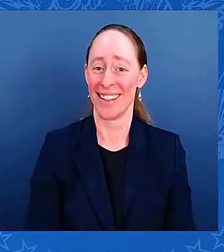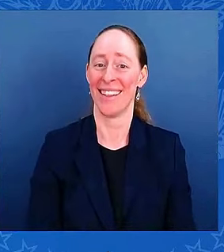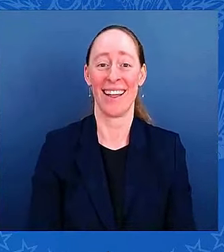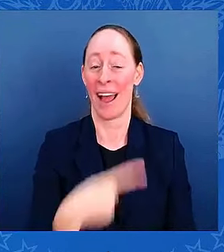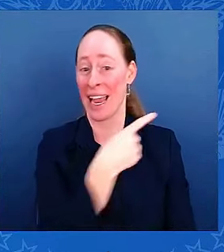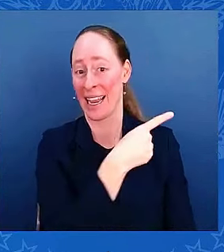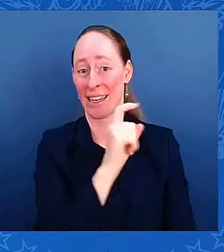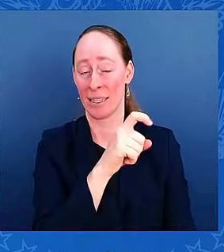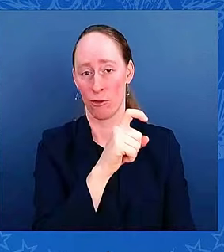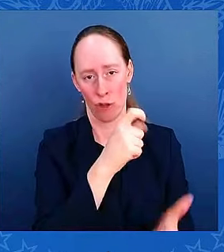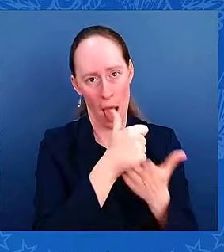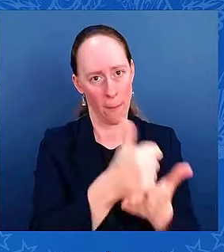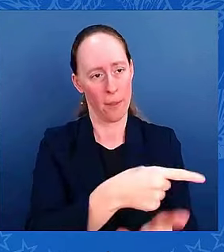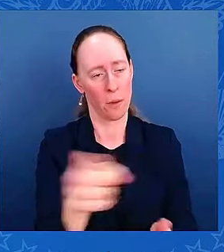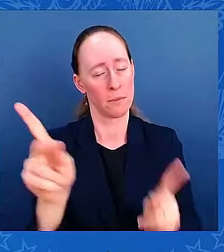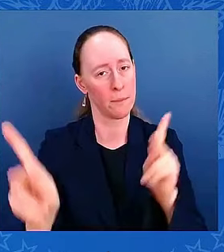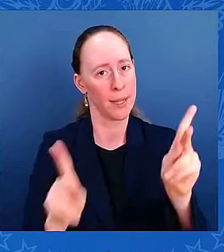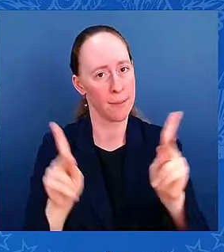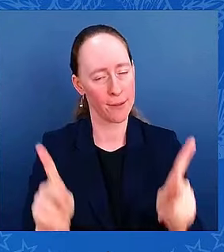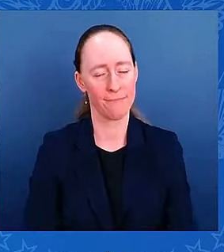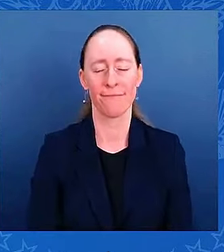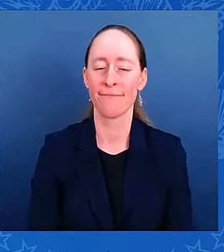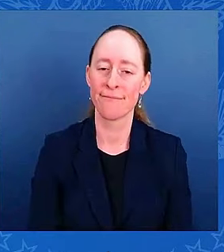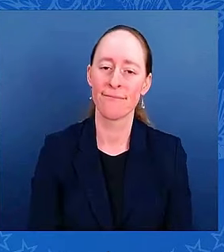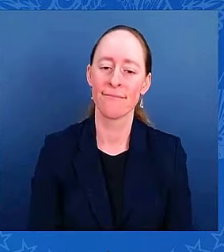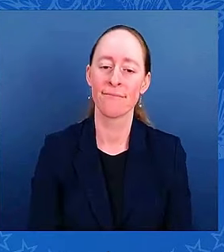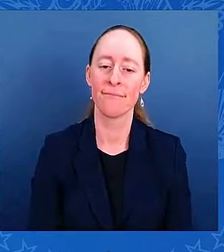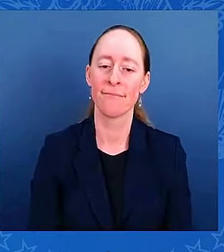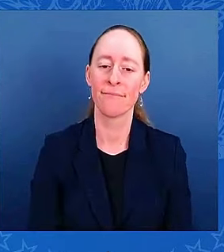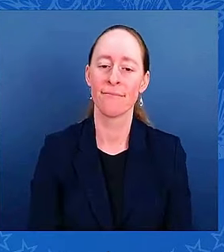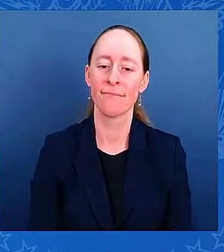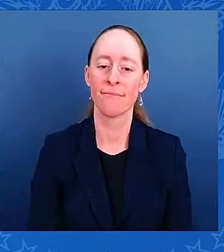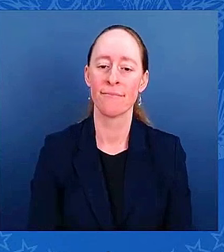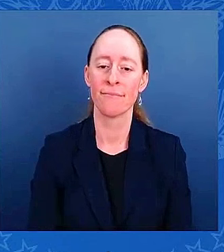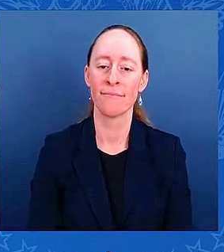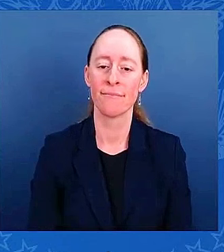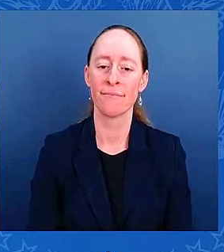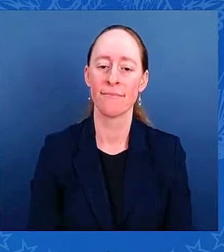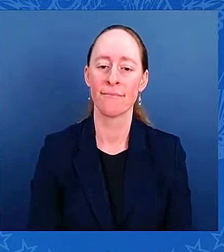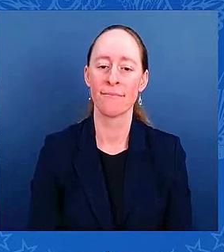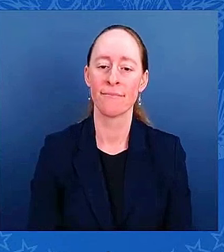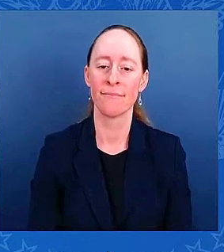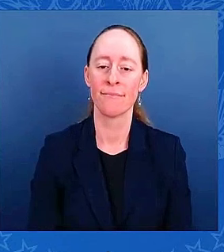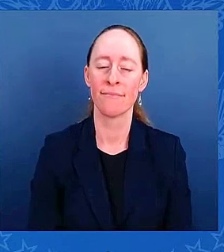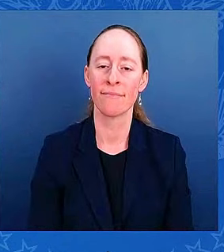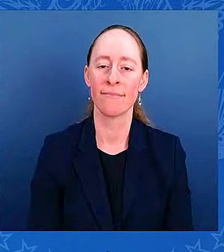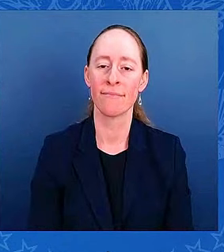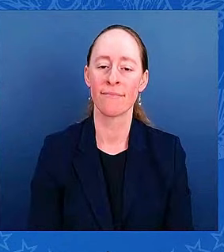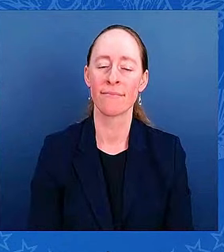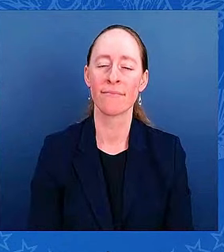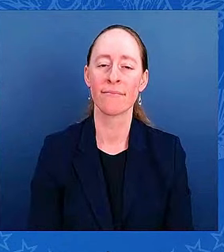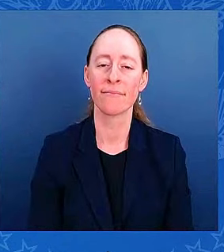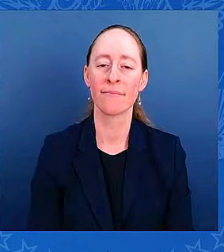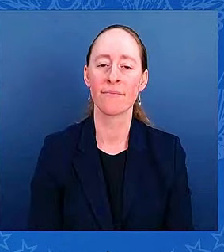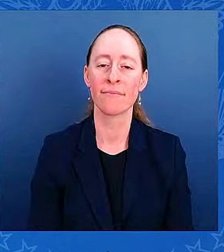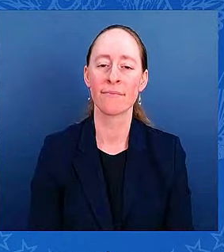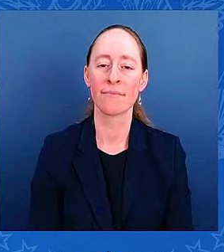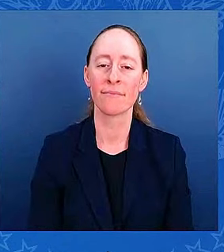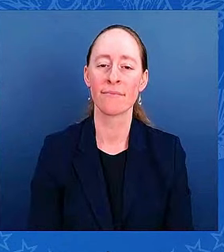Public will hold him accountable. You better in the press hold of account because you know the truth. Will you, do you plan to speak with former President Trump? No.